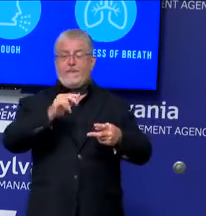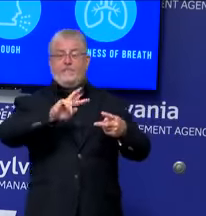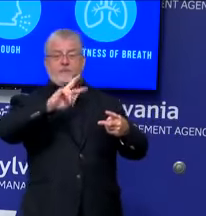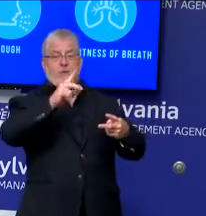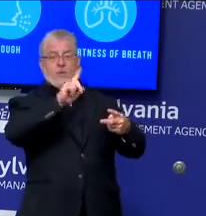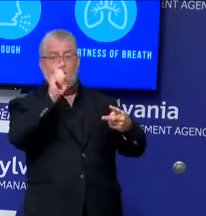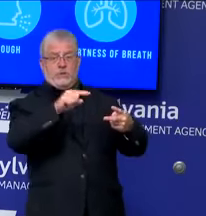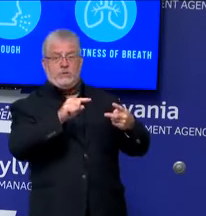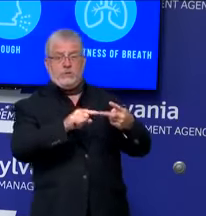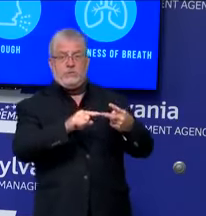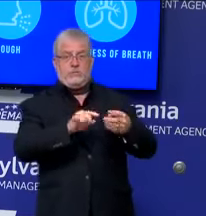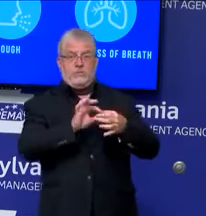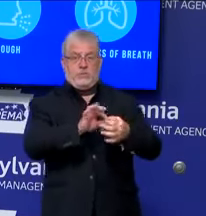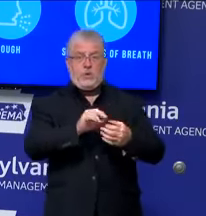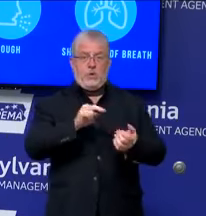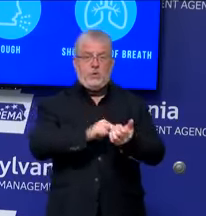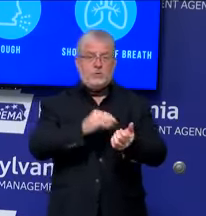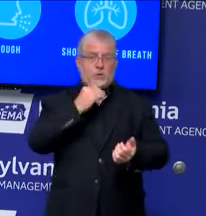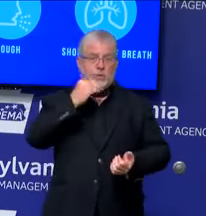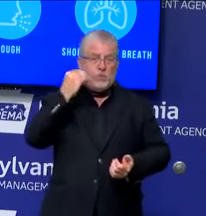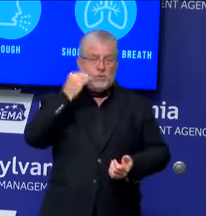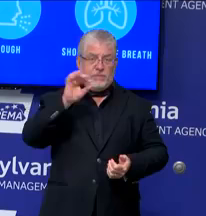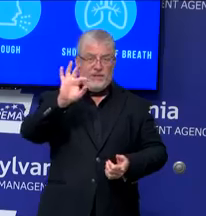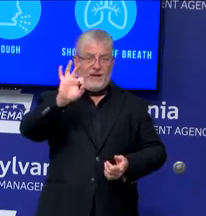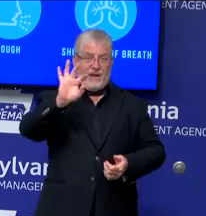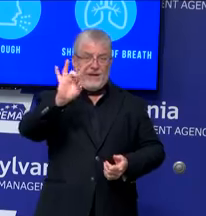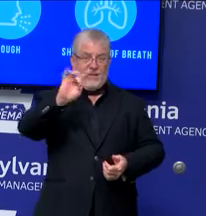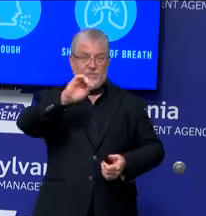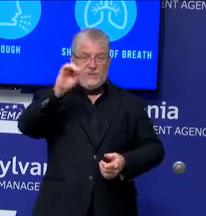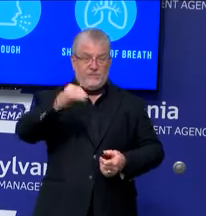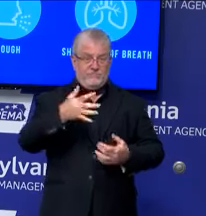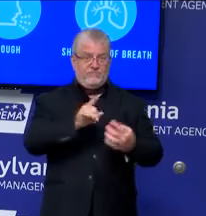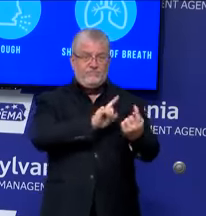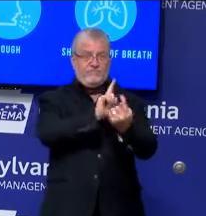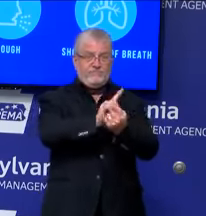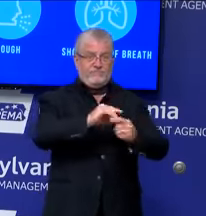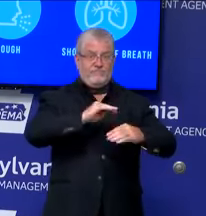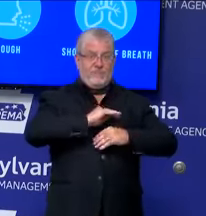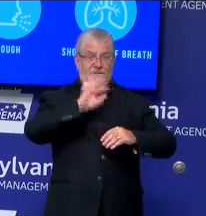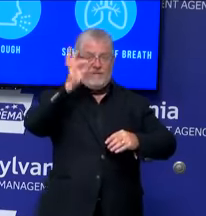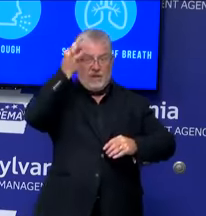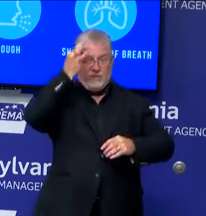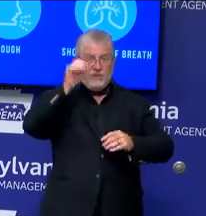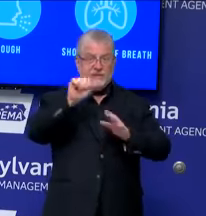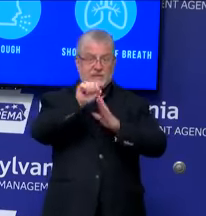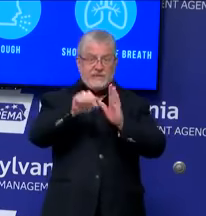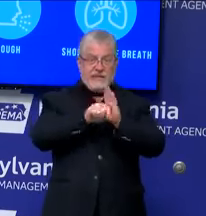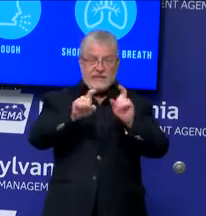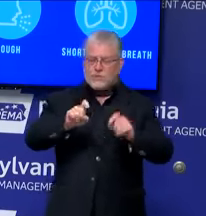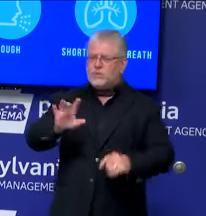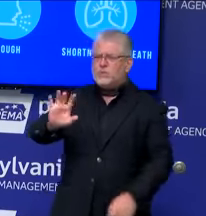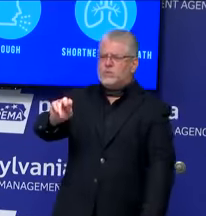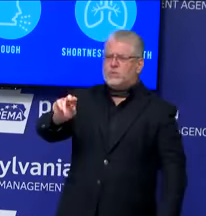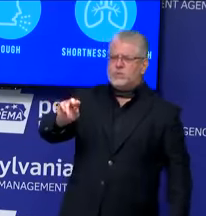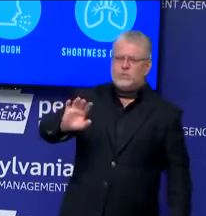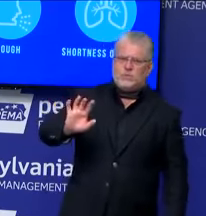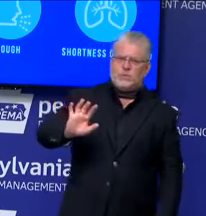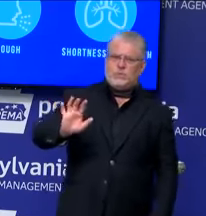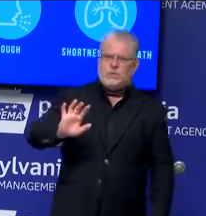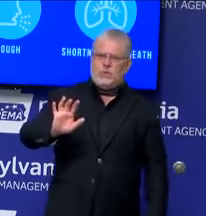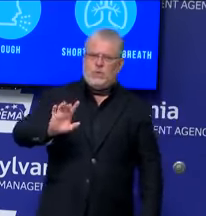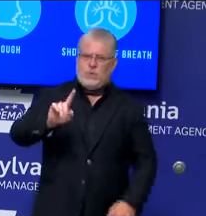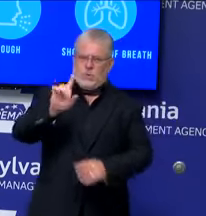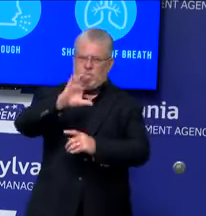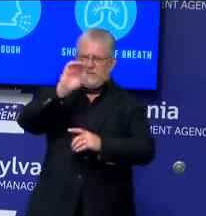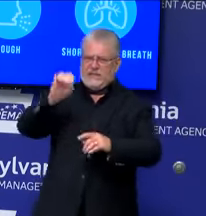90% towards the federal state testing. No. We did 100% of the testing. The